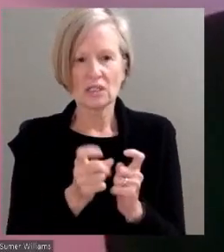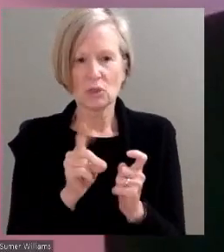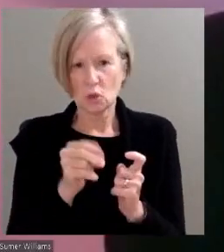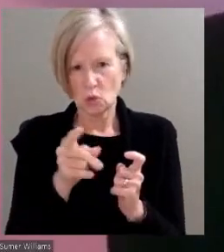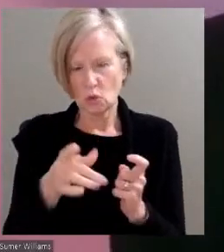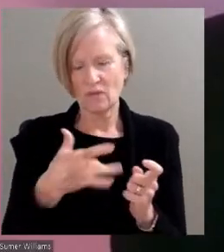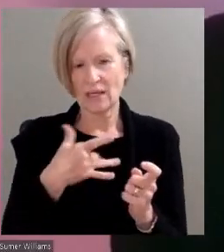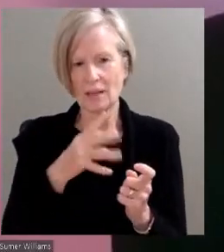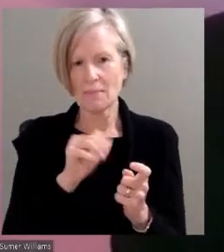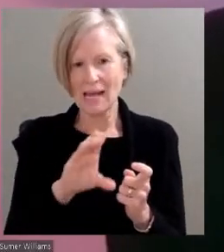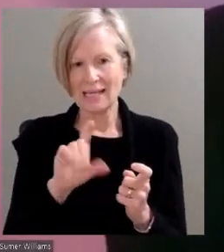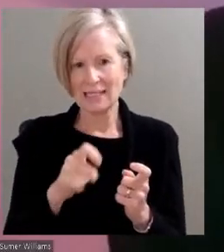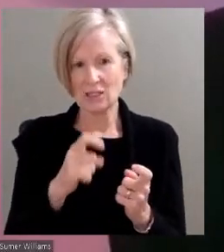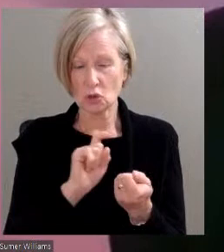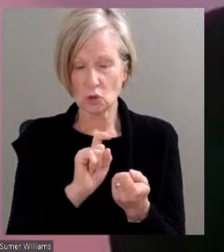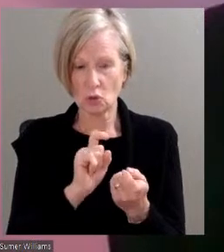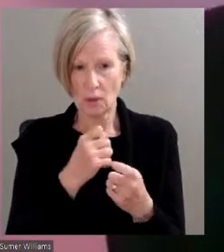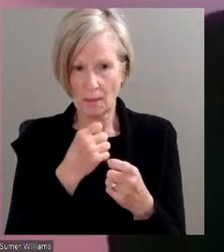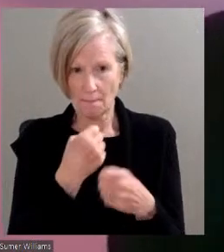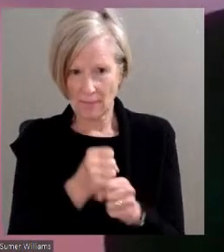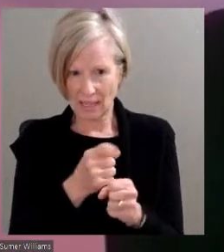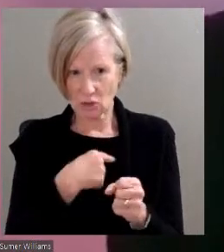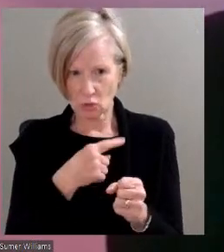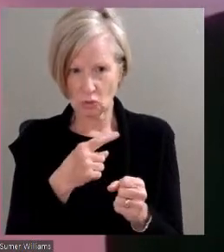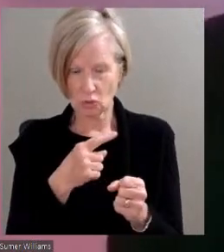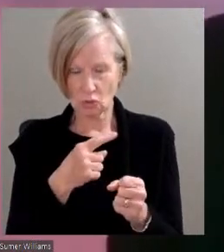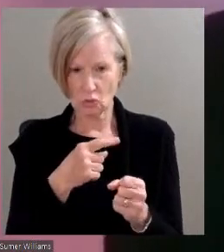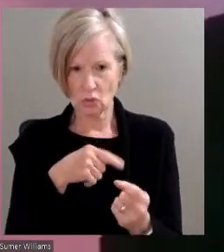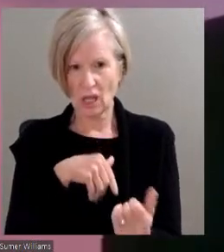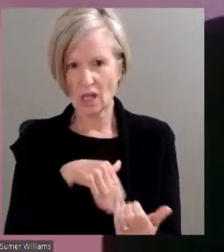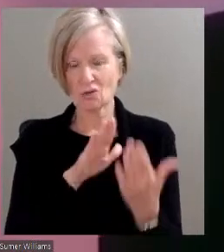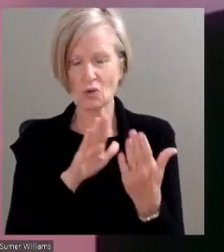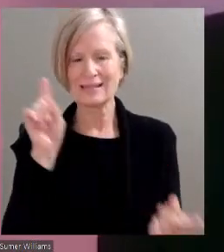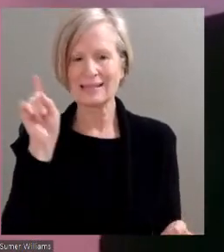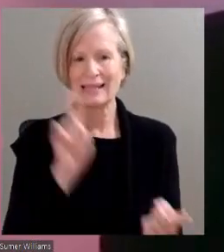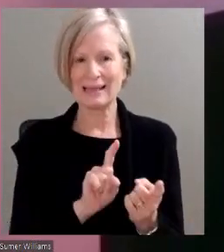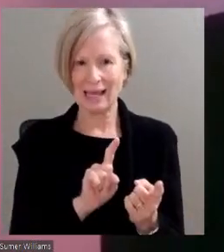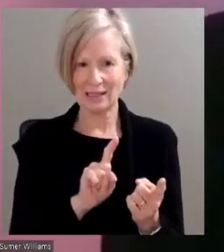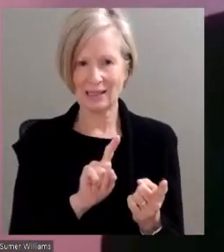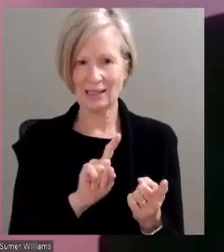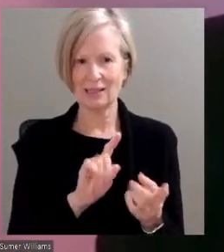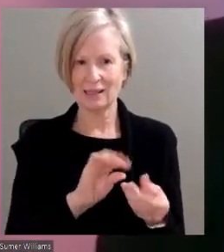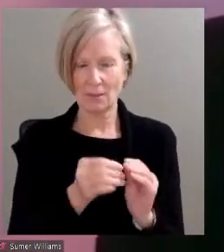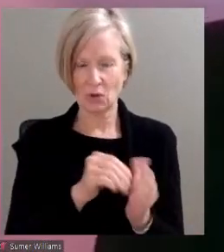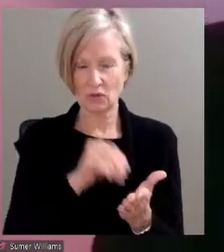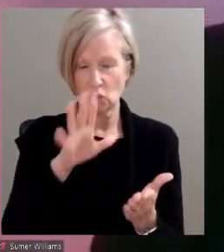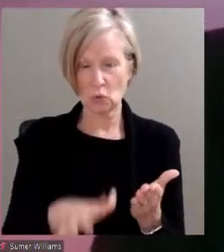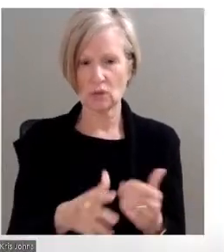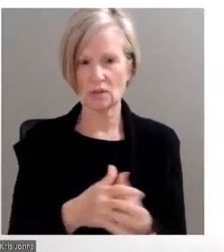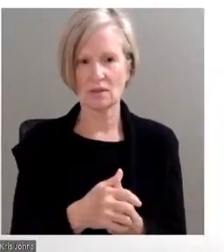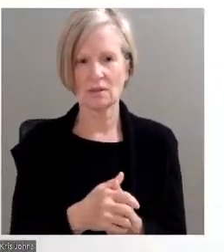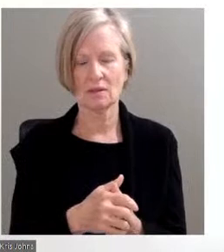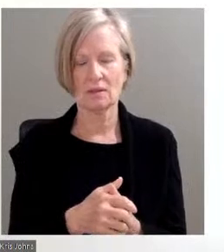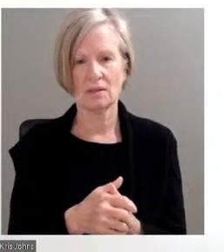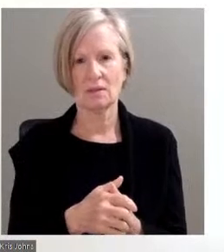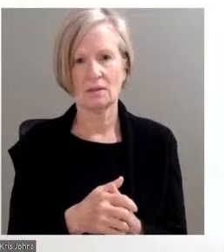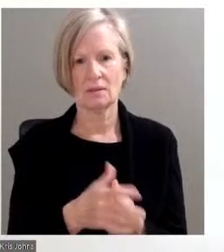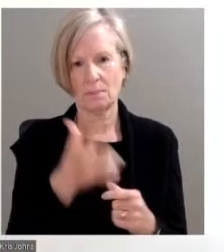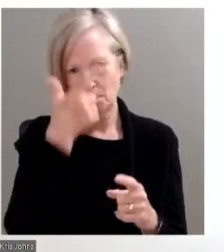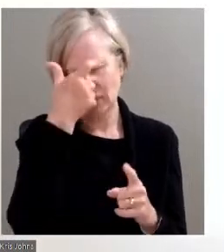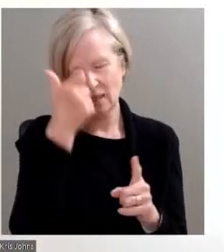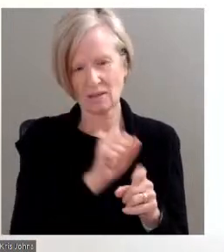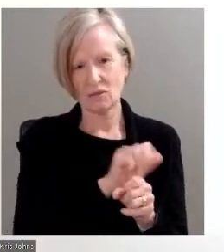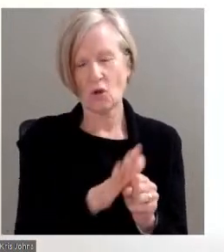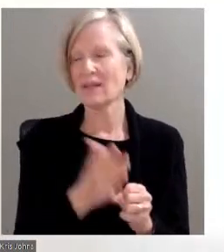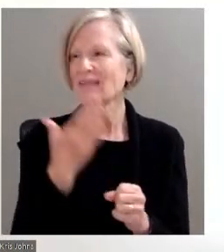Mott needs to make in order to address declining enrollment because of the COVID-19 pandemic? Thank you very much for the chance to answer